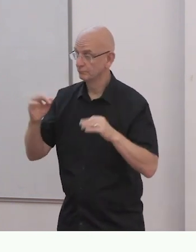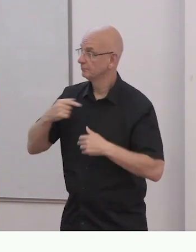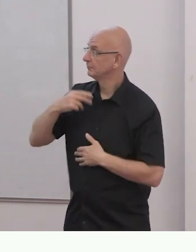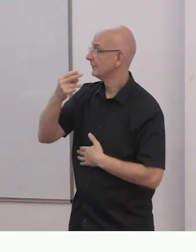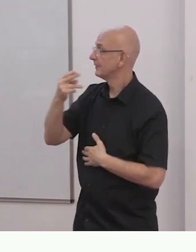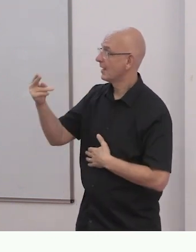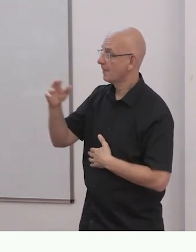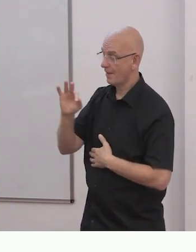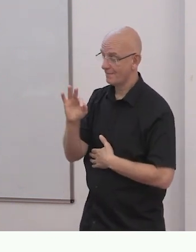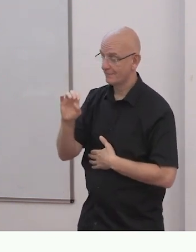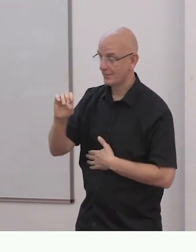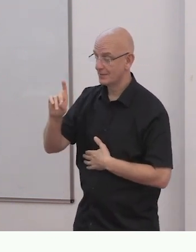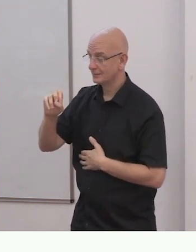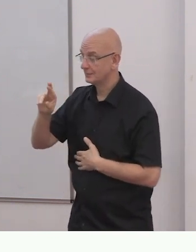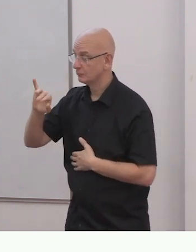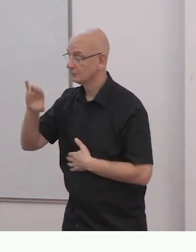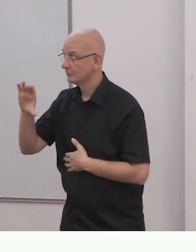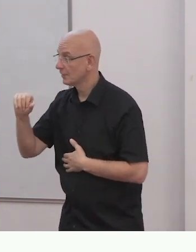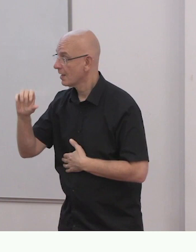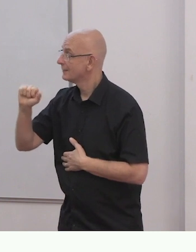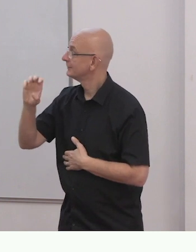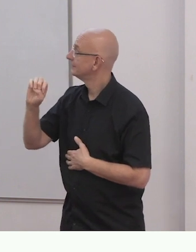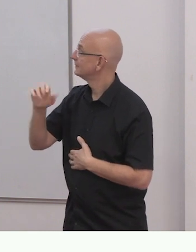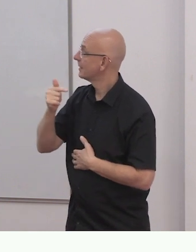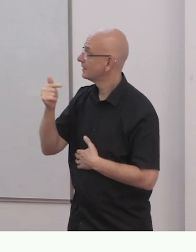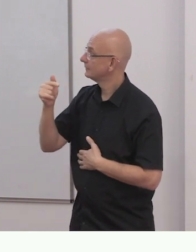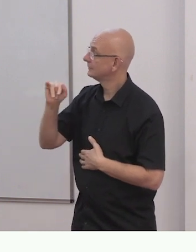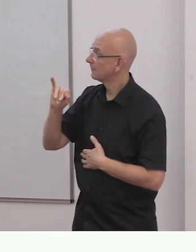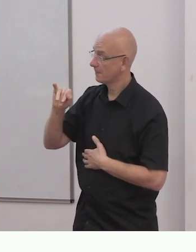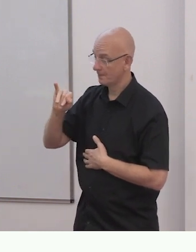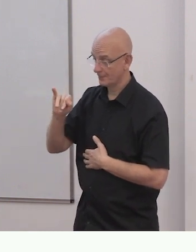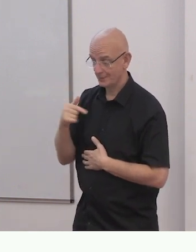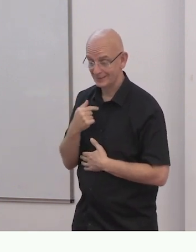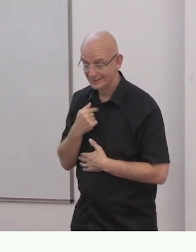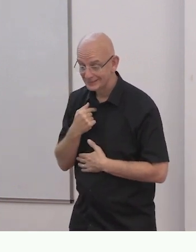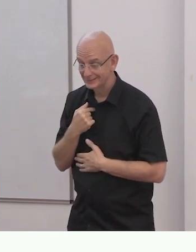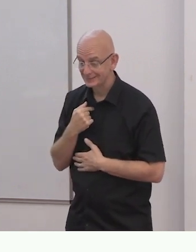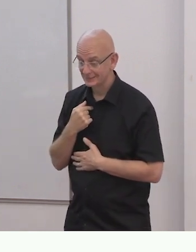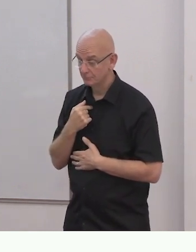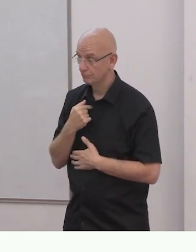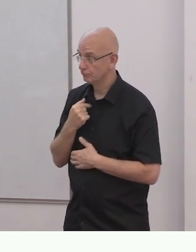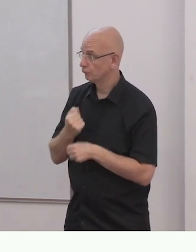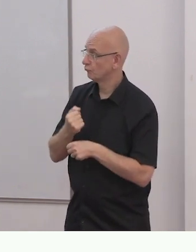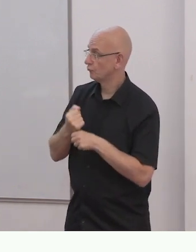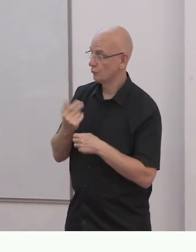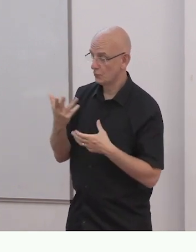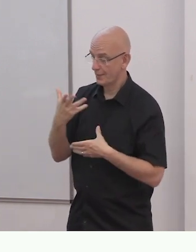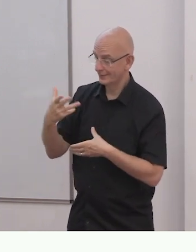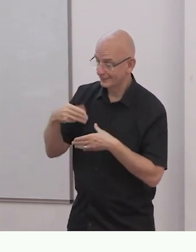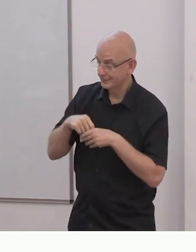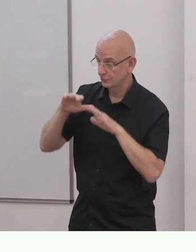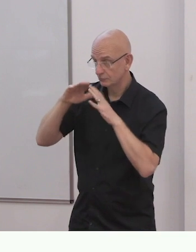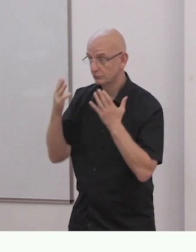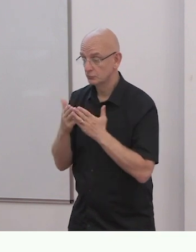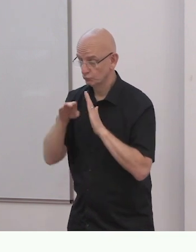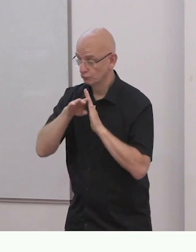in the Secretariat of Inclusion International. In my role, I support the work of our members in